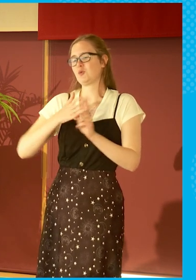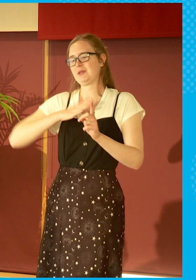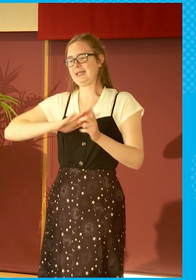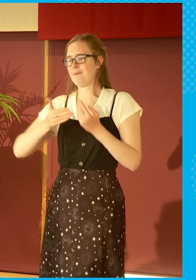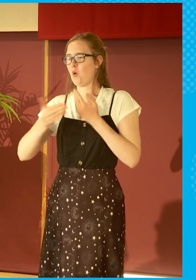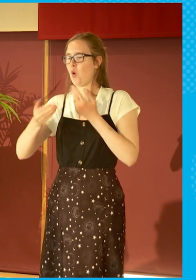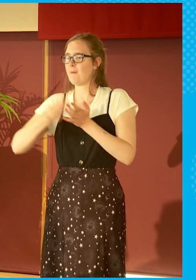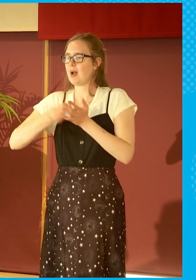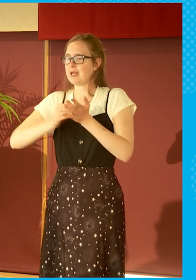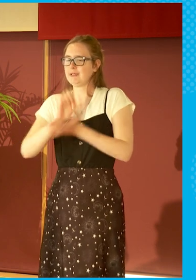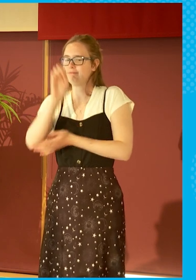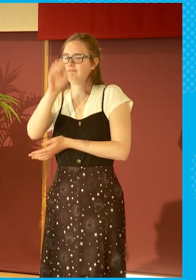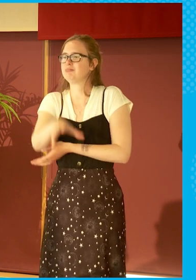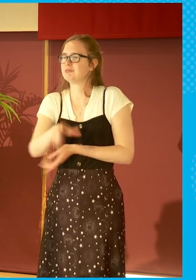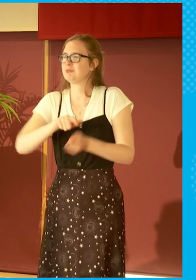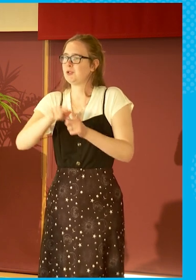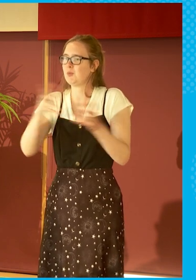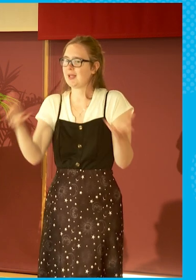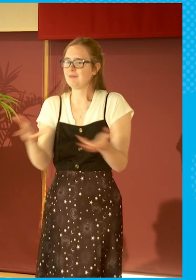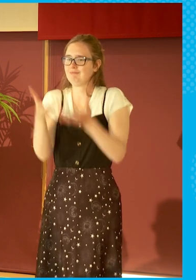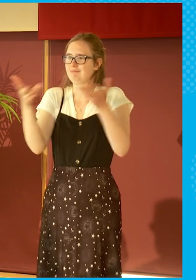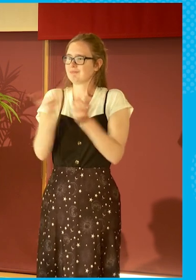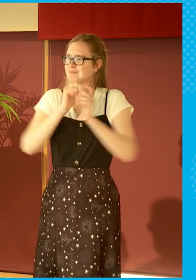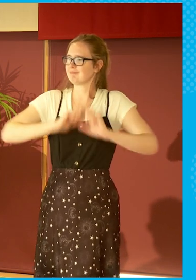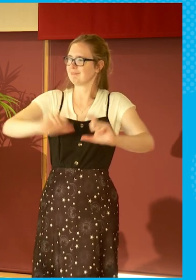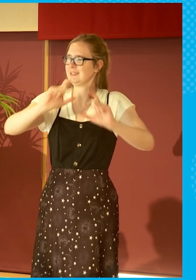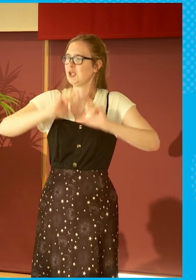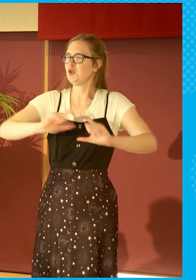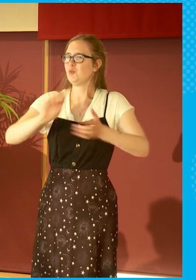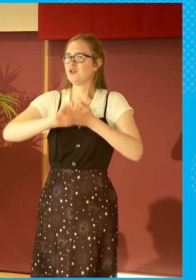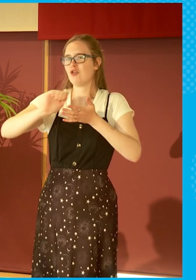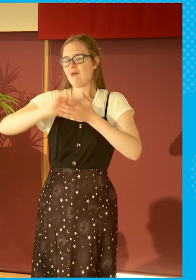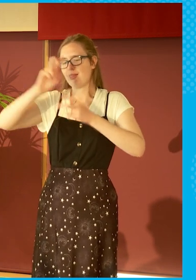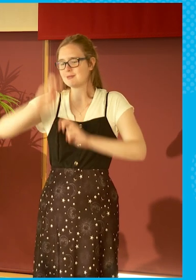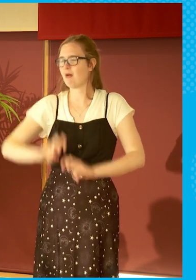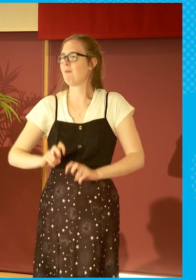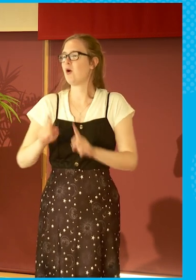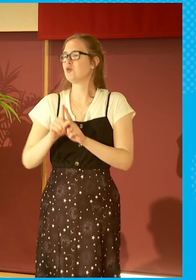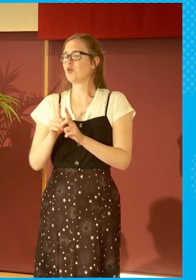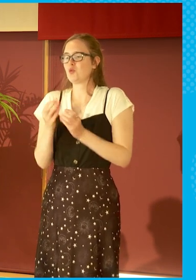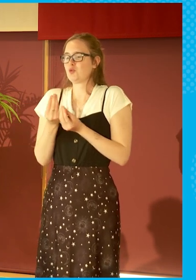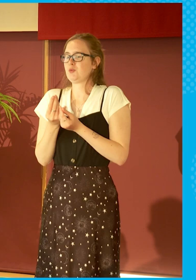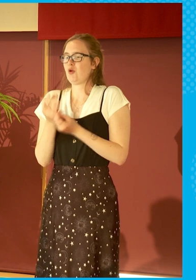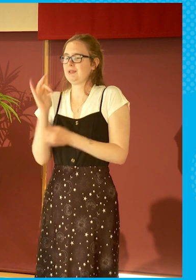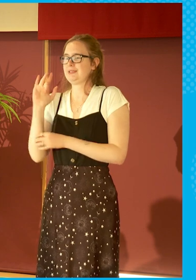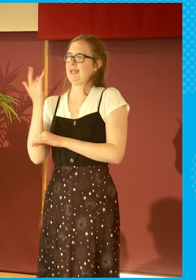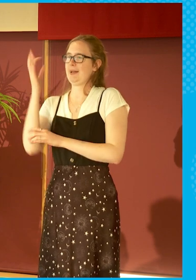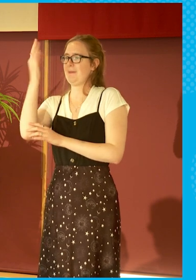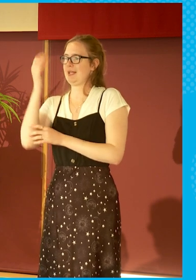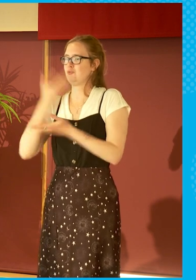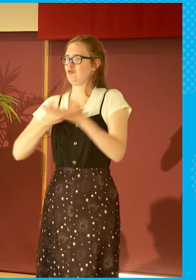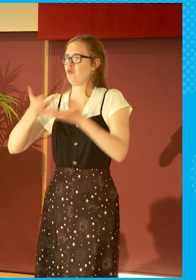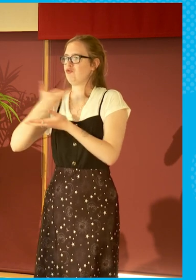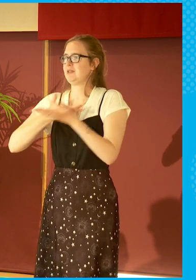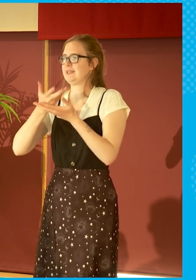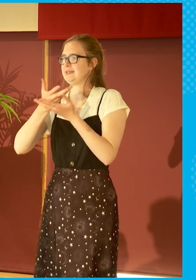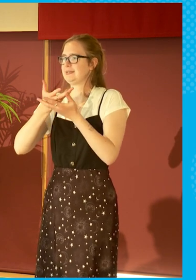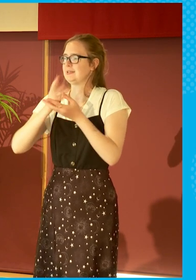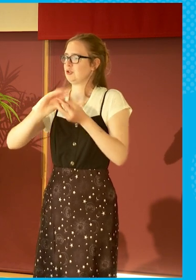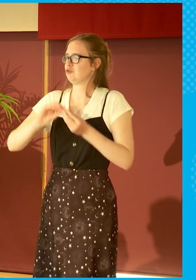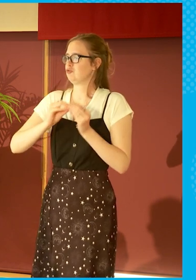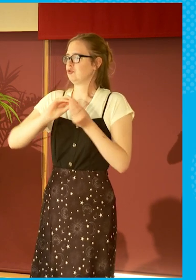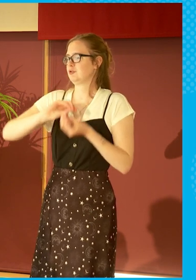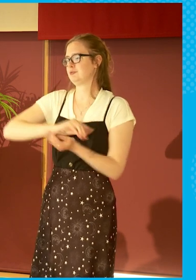more money on it so we can churn that out a lot quicker. And those smaller pieces that were made, those 10-minute pieces, they then went on to BBC